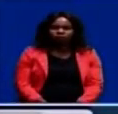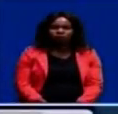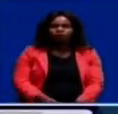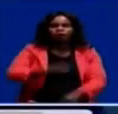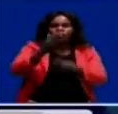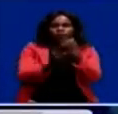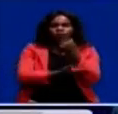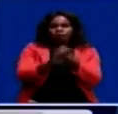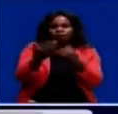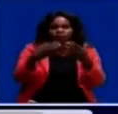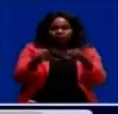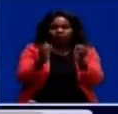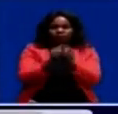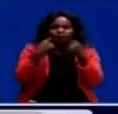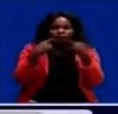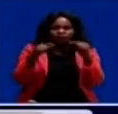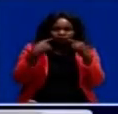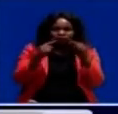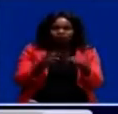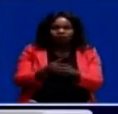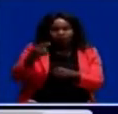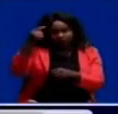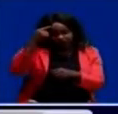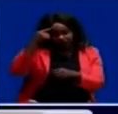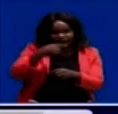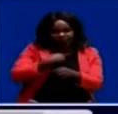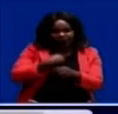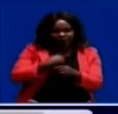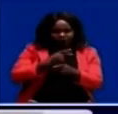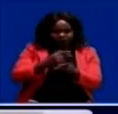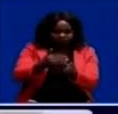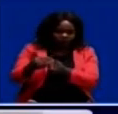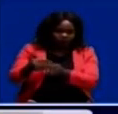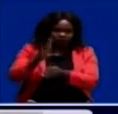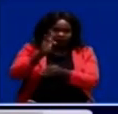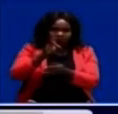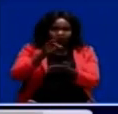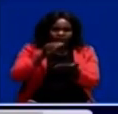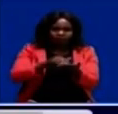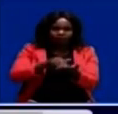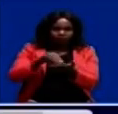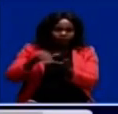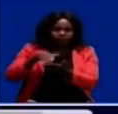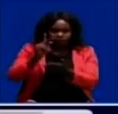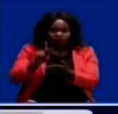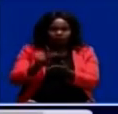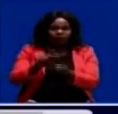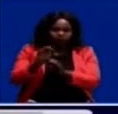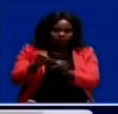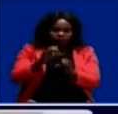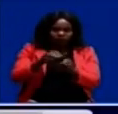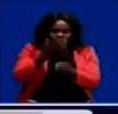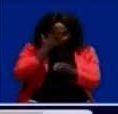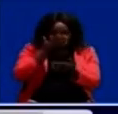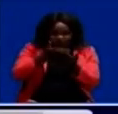Welcome back. We continue with the news. Government has set aside 7 million kwacha to carry out feasibility studies